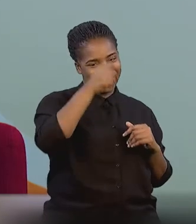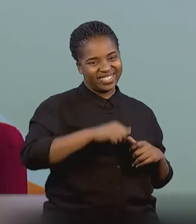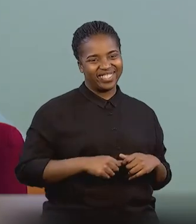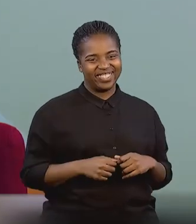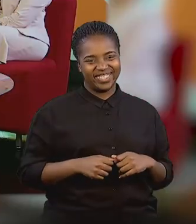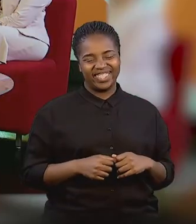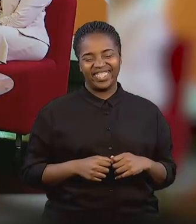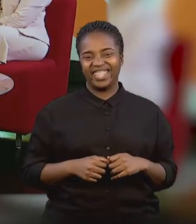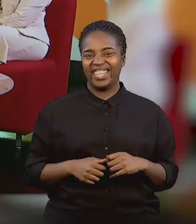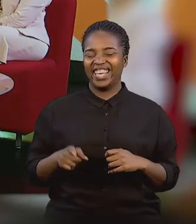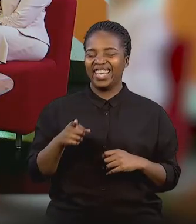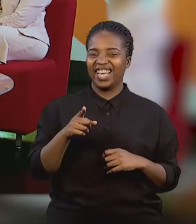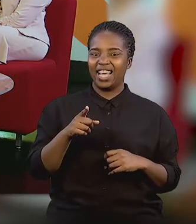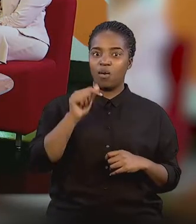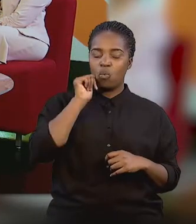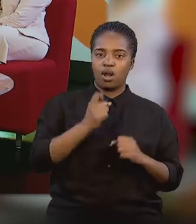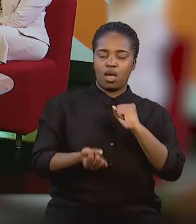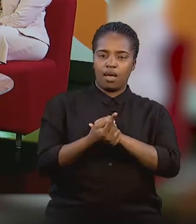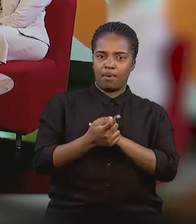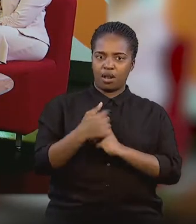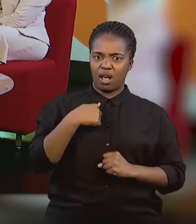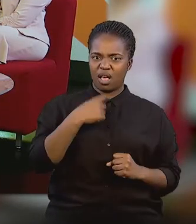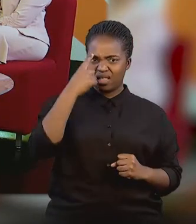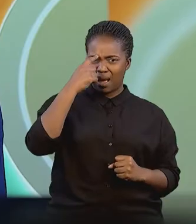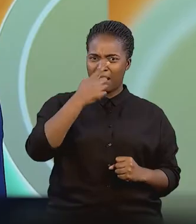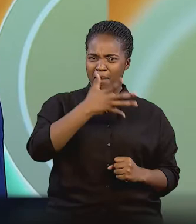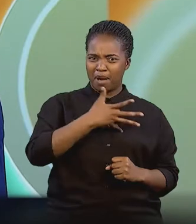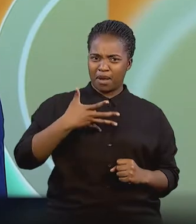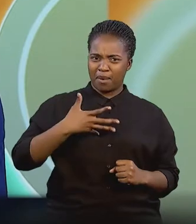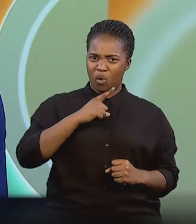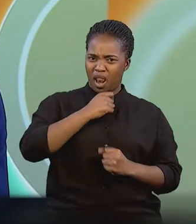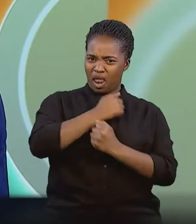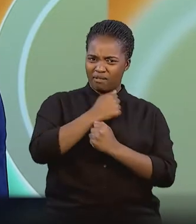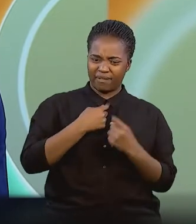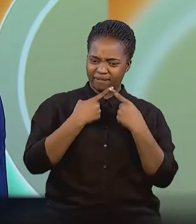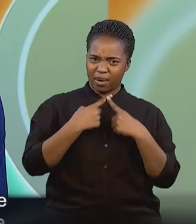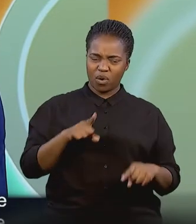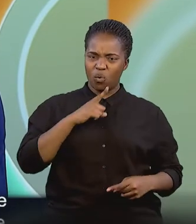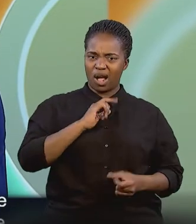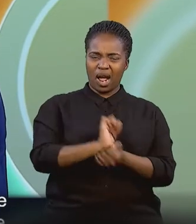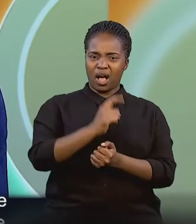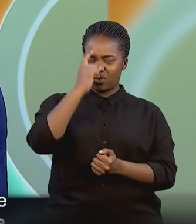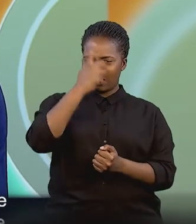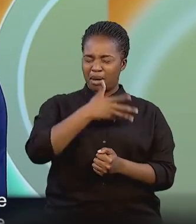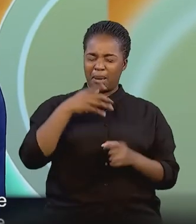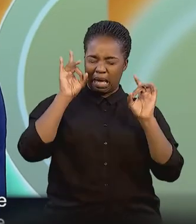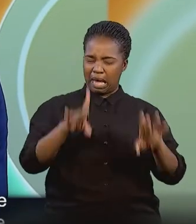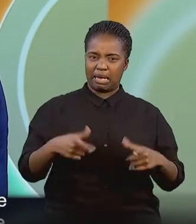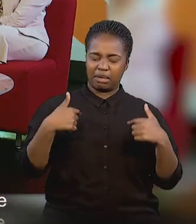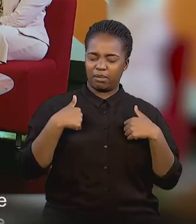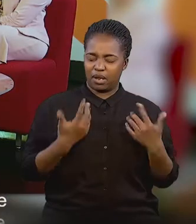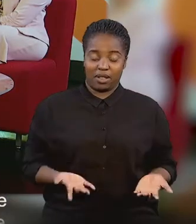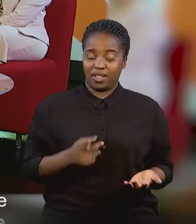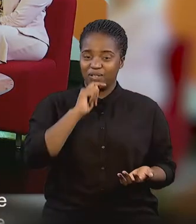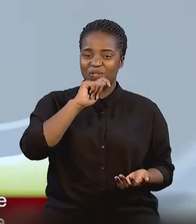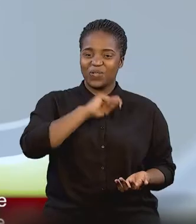learn his lesson. At that moment I didn't think that my mom actually did it because she loved me. Because I thought she hated me actually.